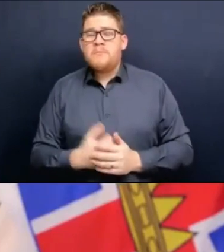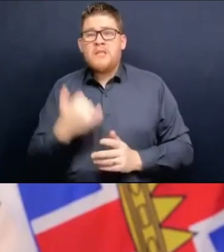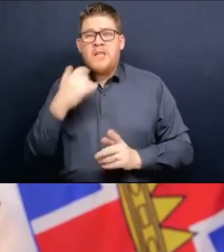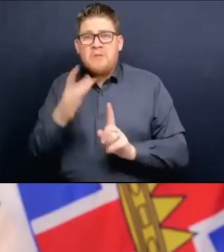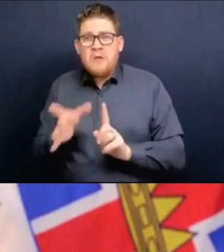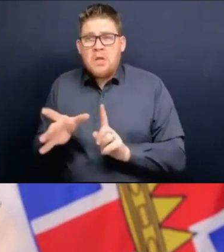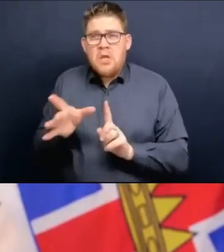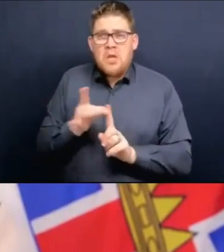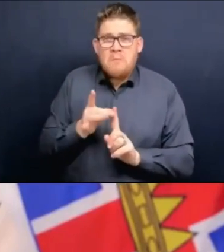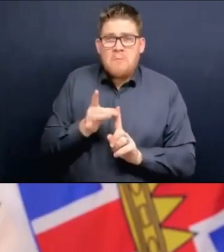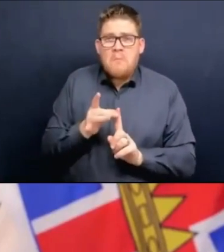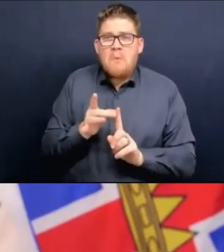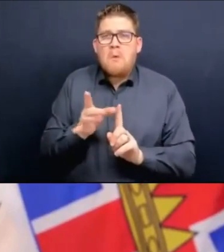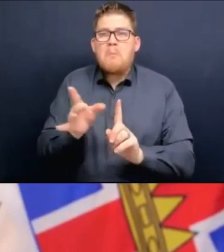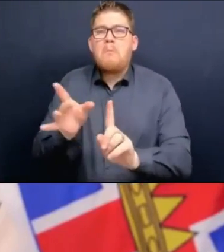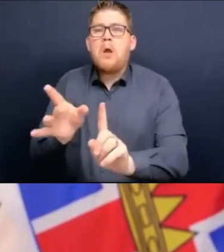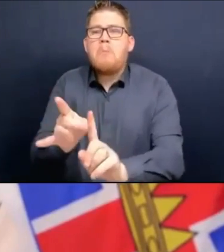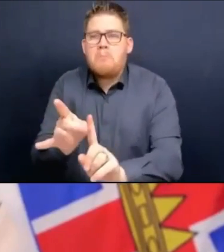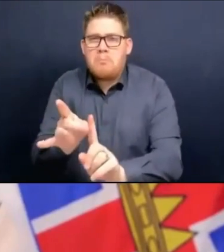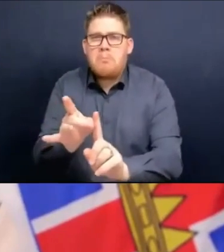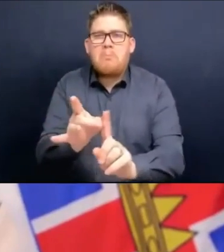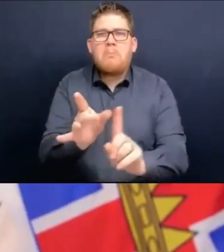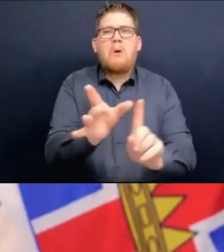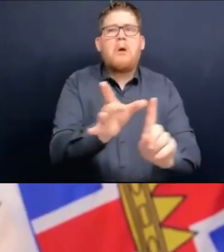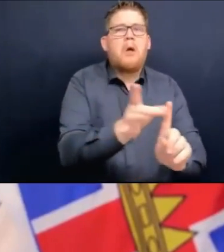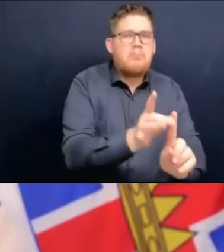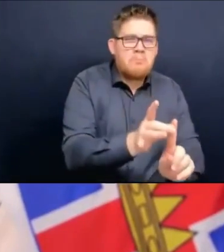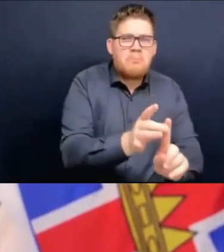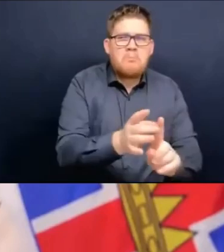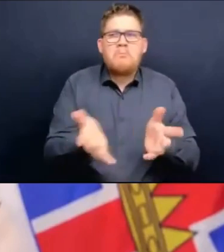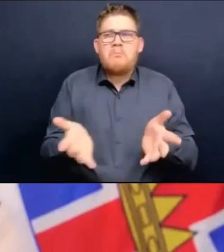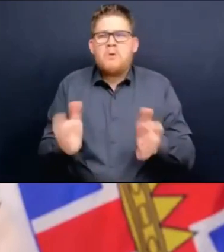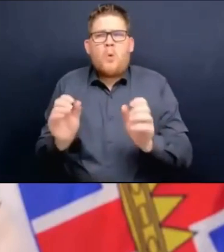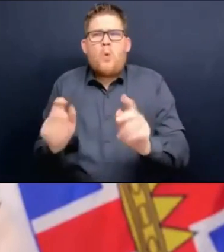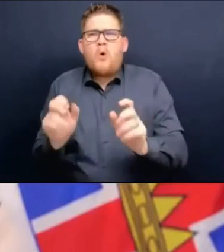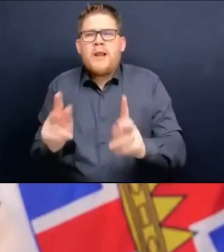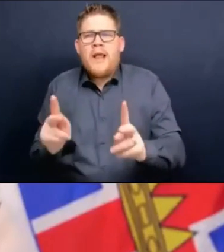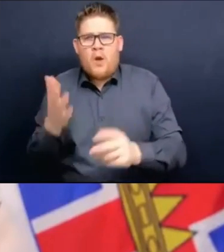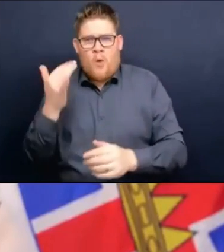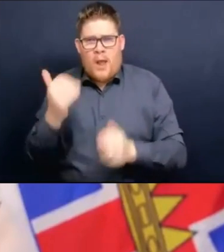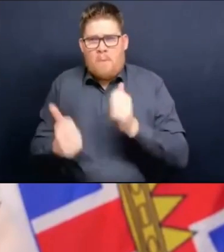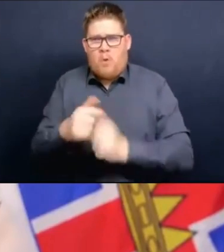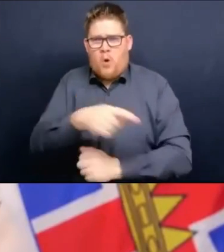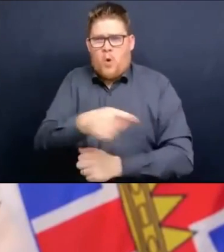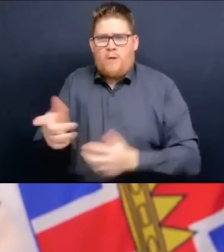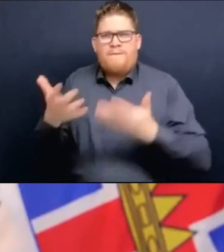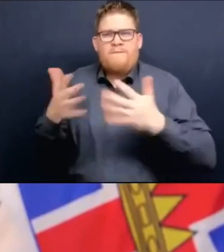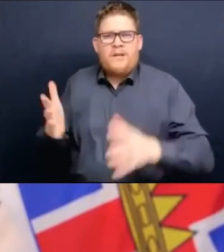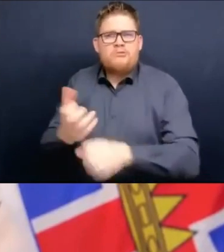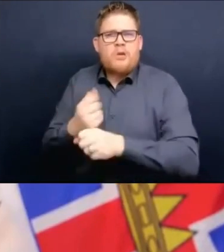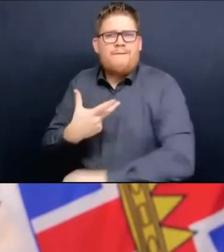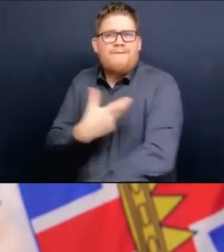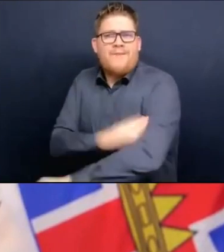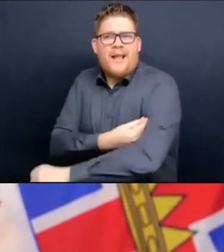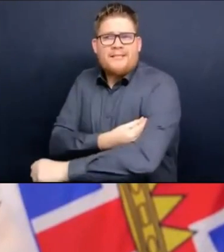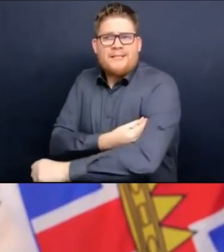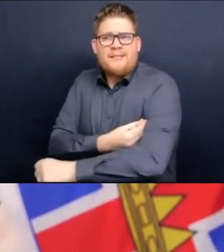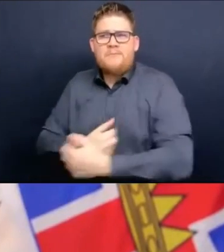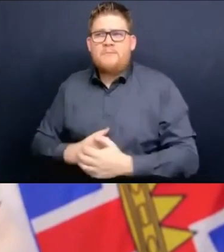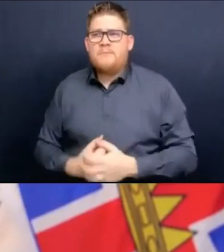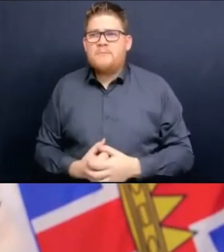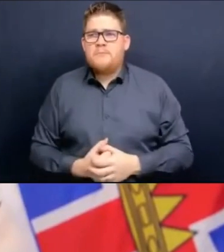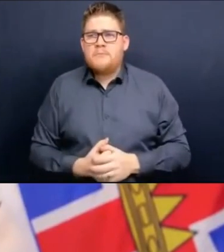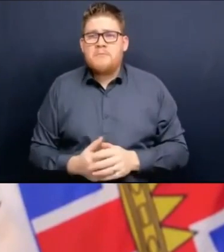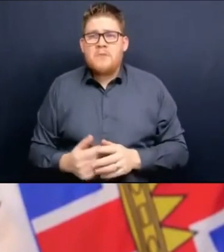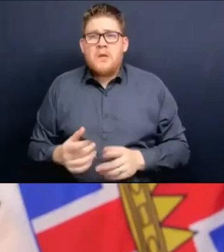of immunity from vaccination means it's not going to be spread as widely. And we're not going to get people getting seriously ill and ending